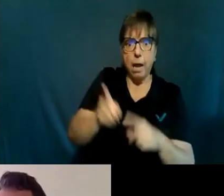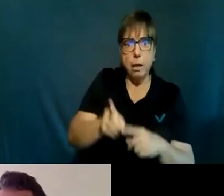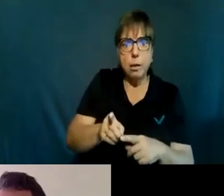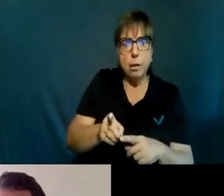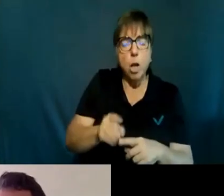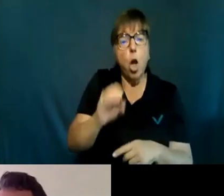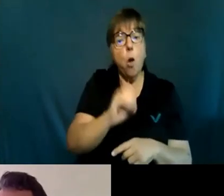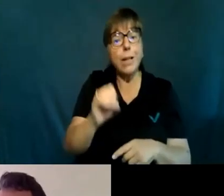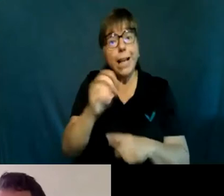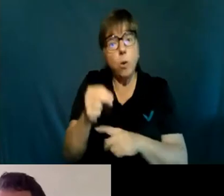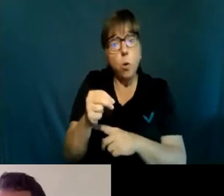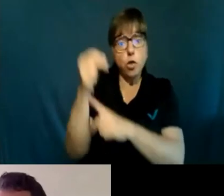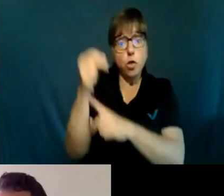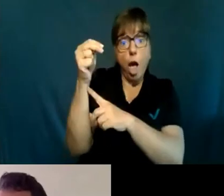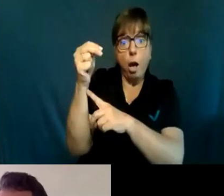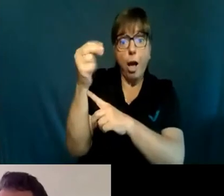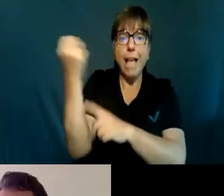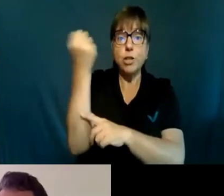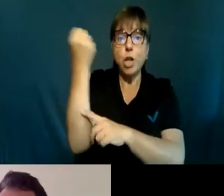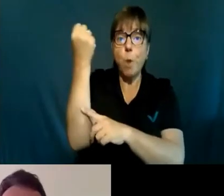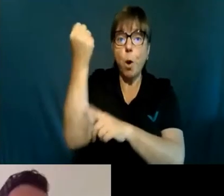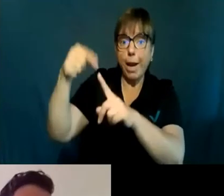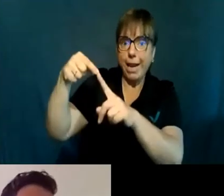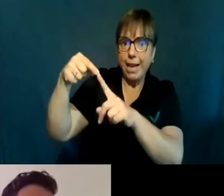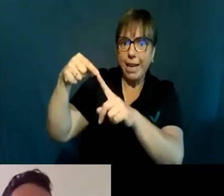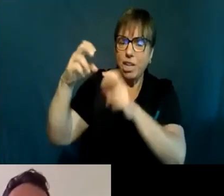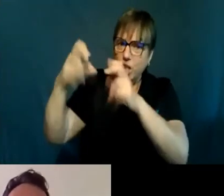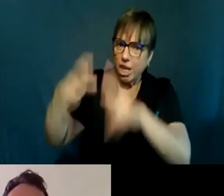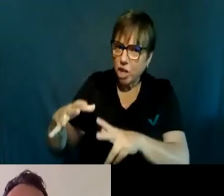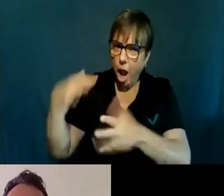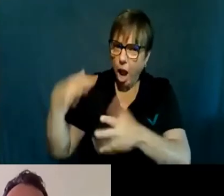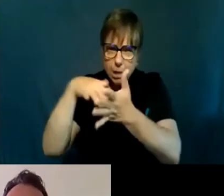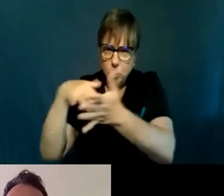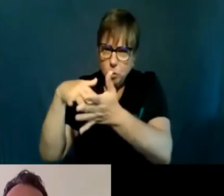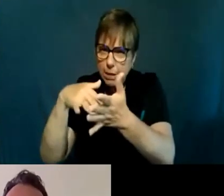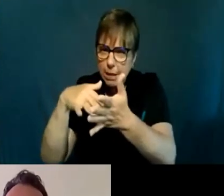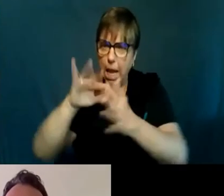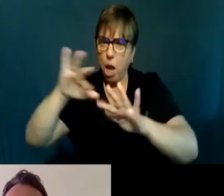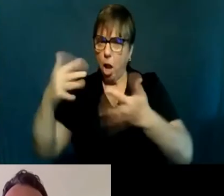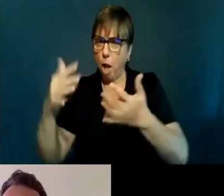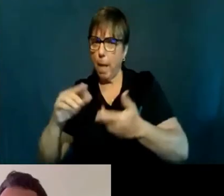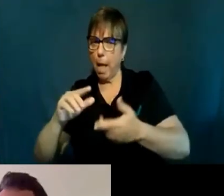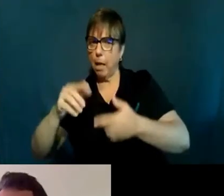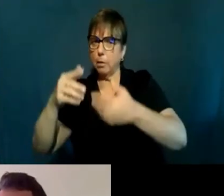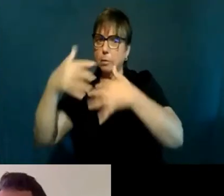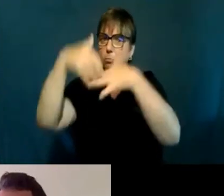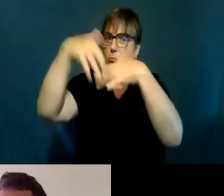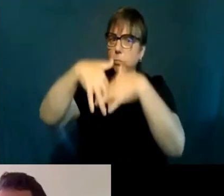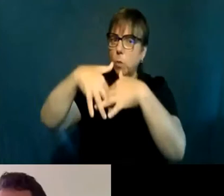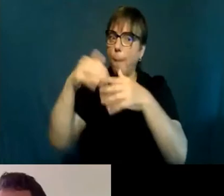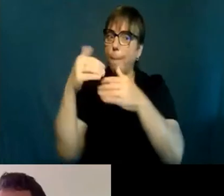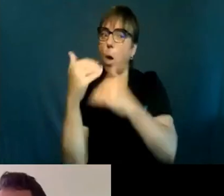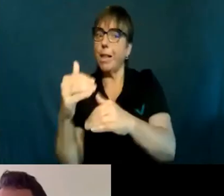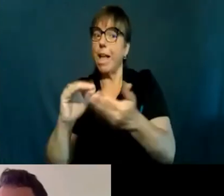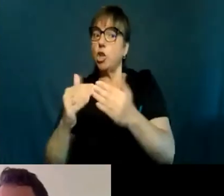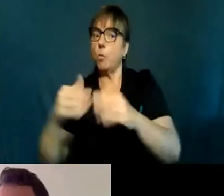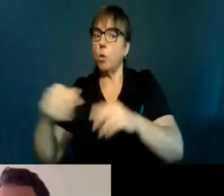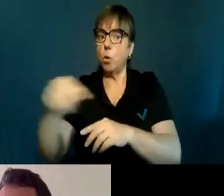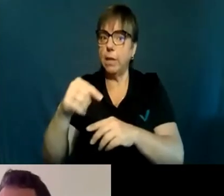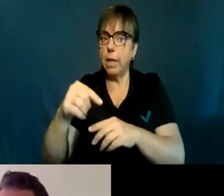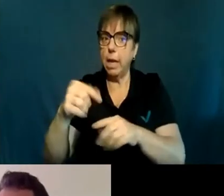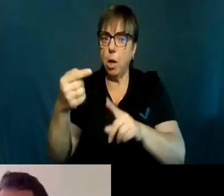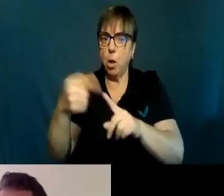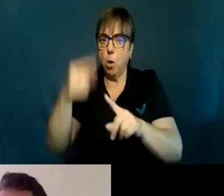at the Wrenching University in Sudbury and you say how the First Nations protect their communities in making a synthesis of data